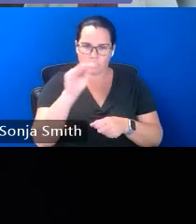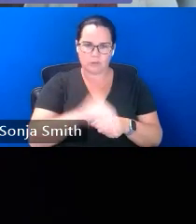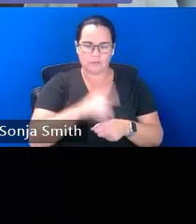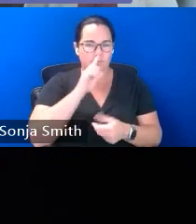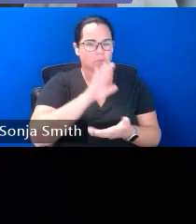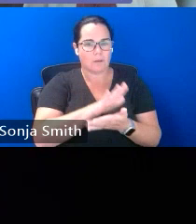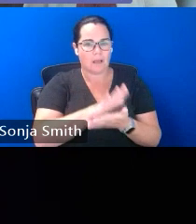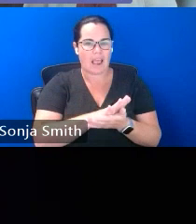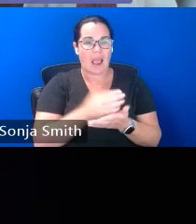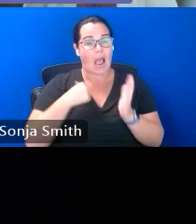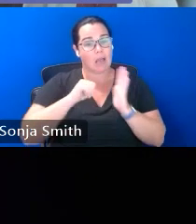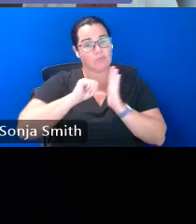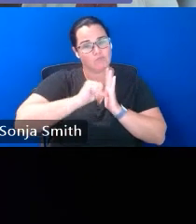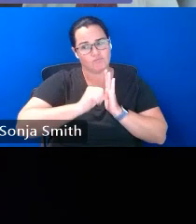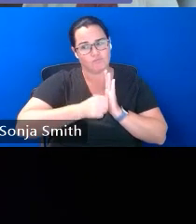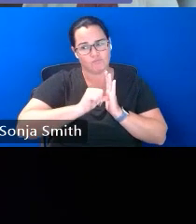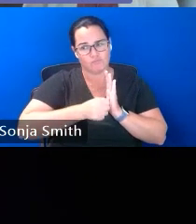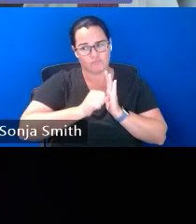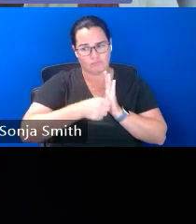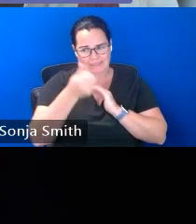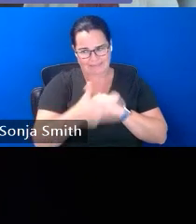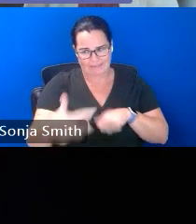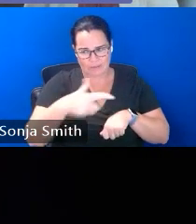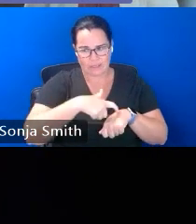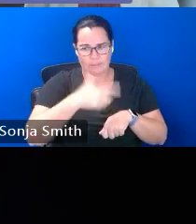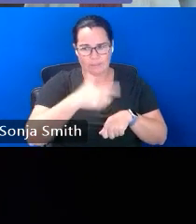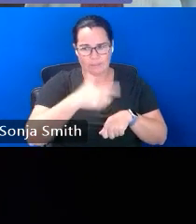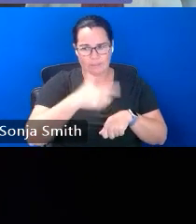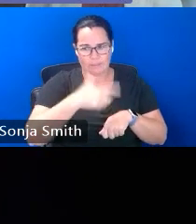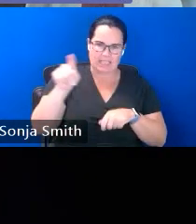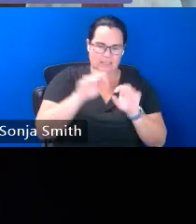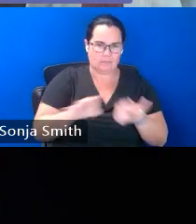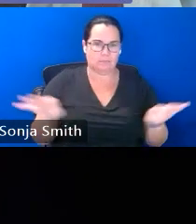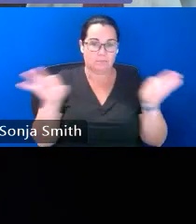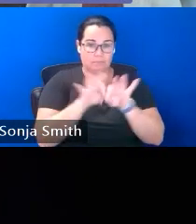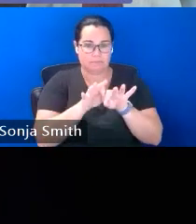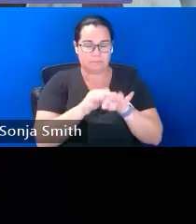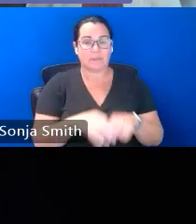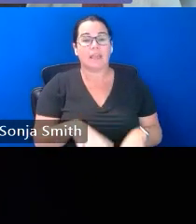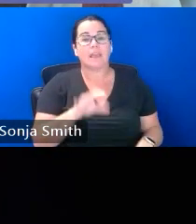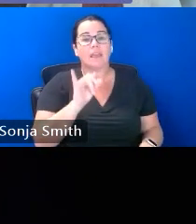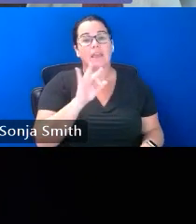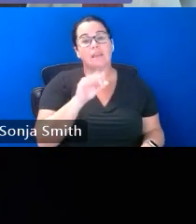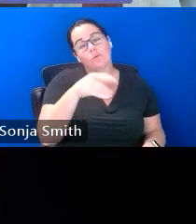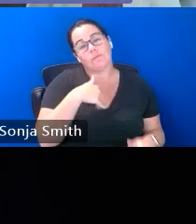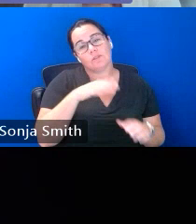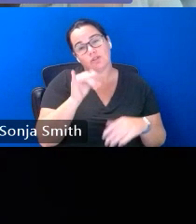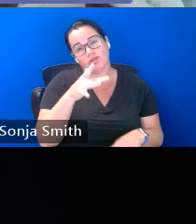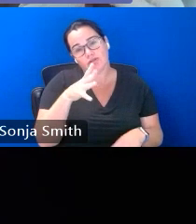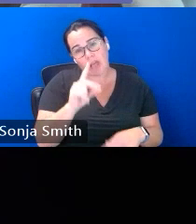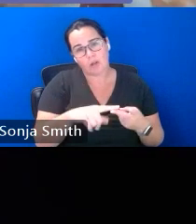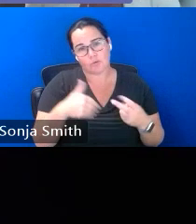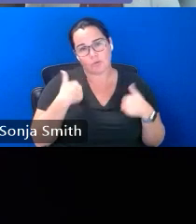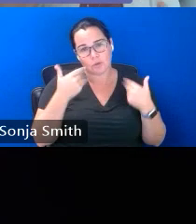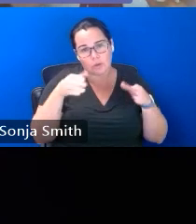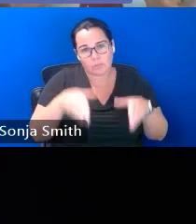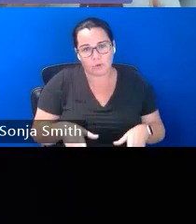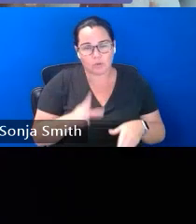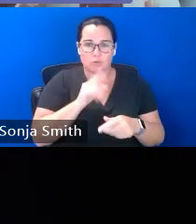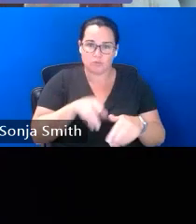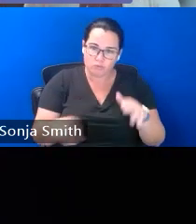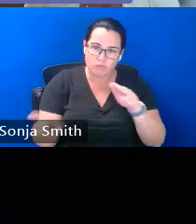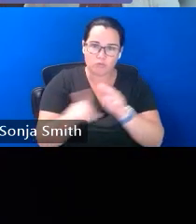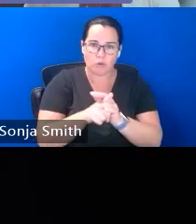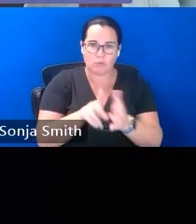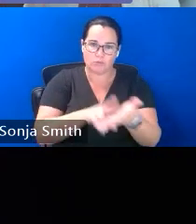than once because i think it's really important um and so anytime you have a child or youth who comes in to enroll again regardless